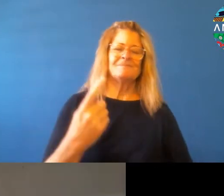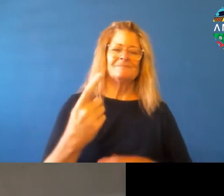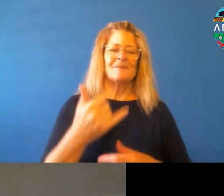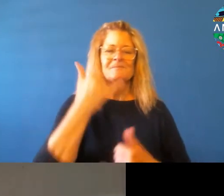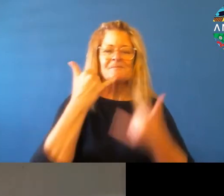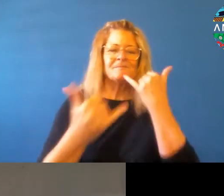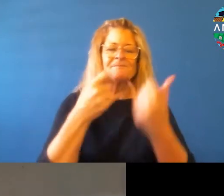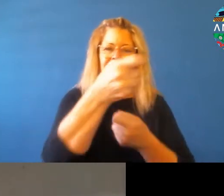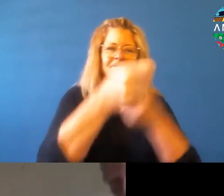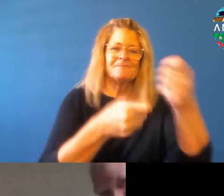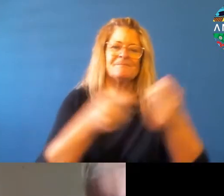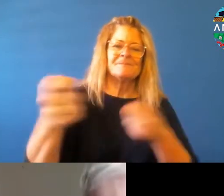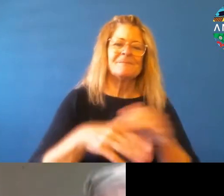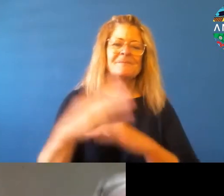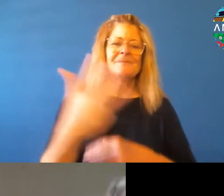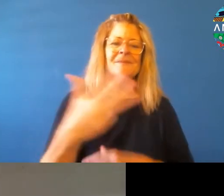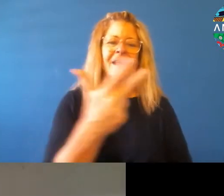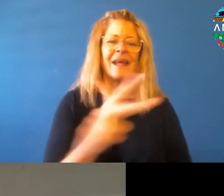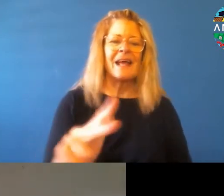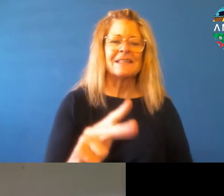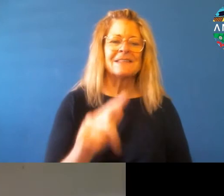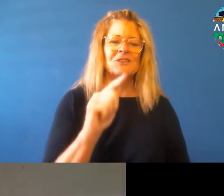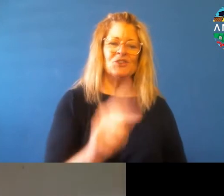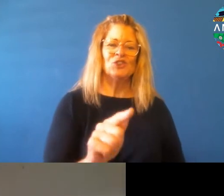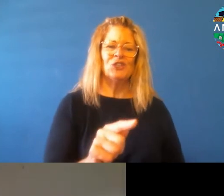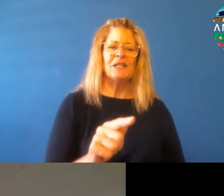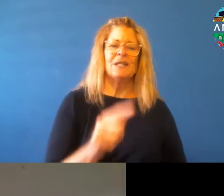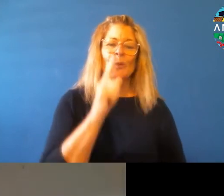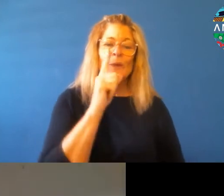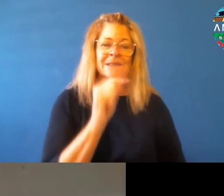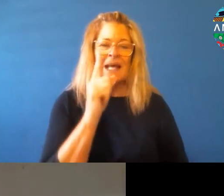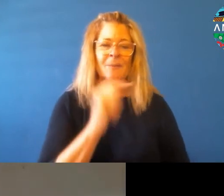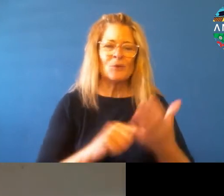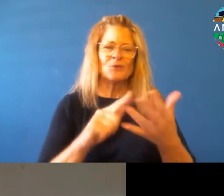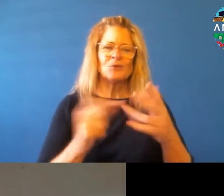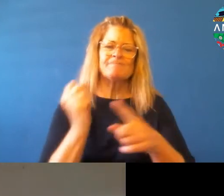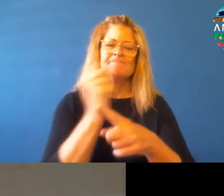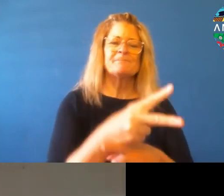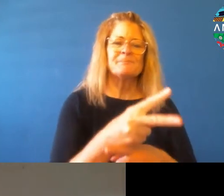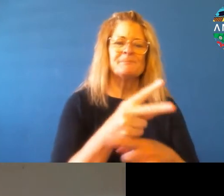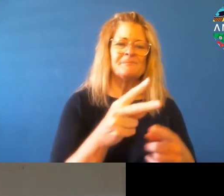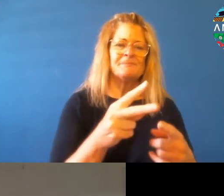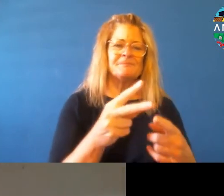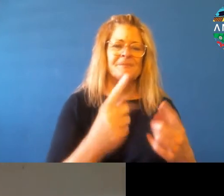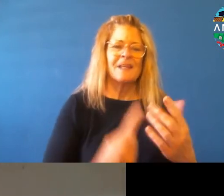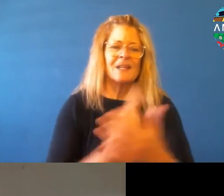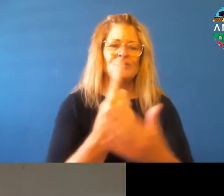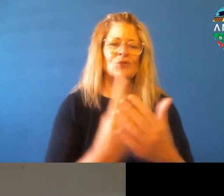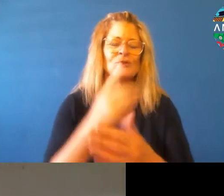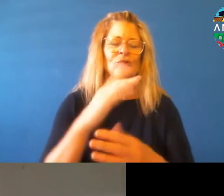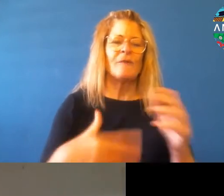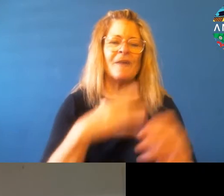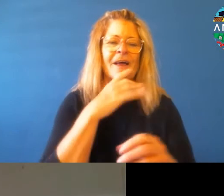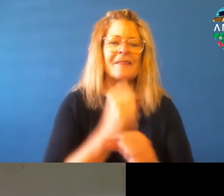1980s, she challenged the might of the then post office government agency and continued to use the greeting